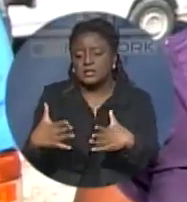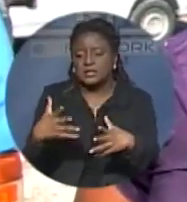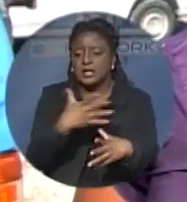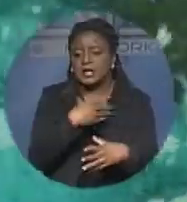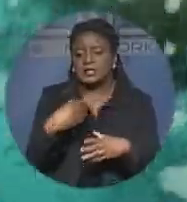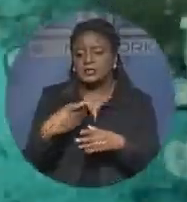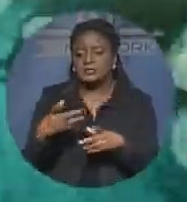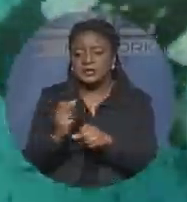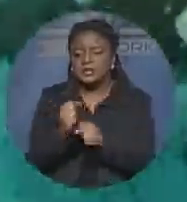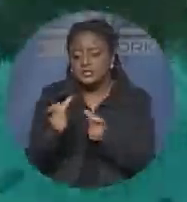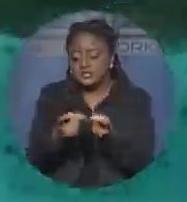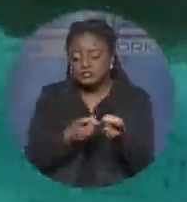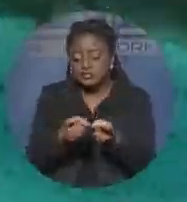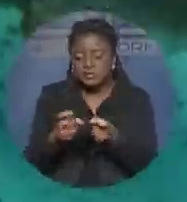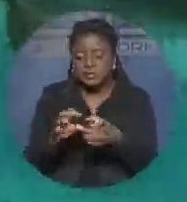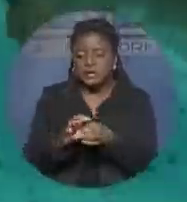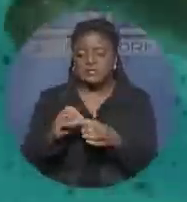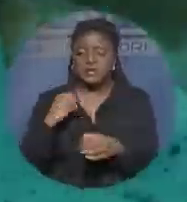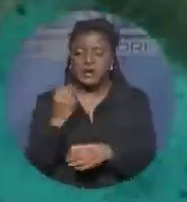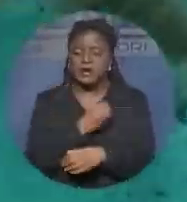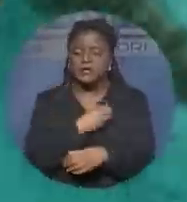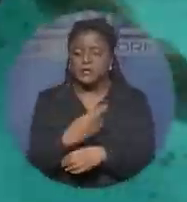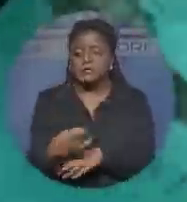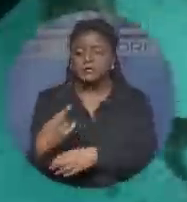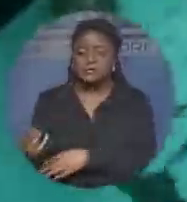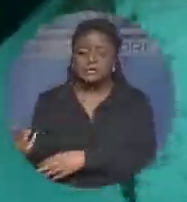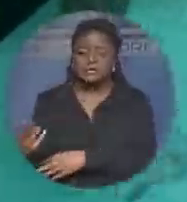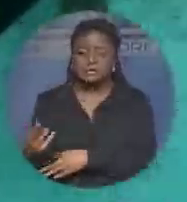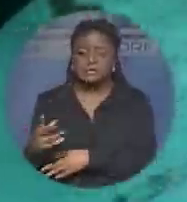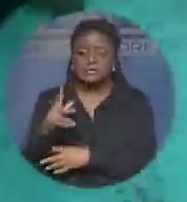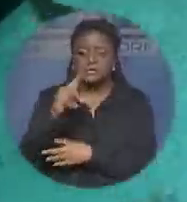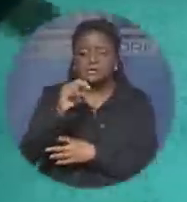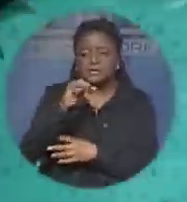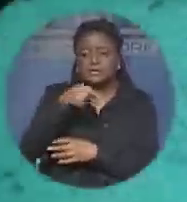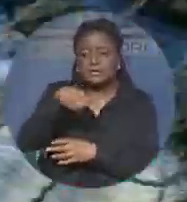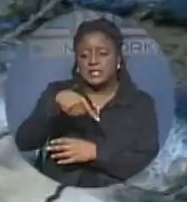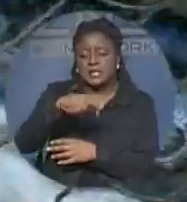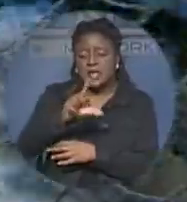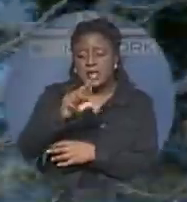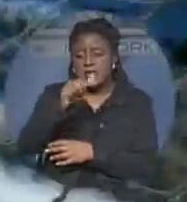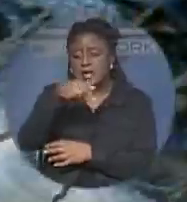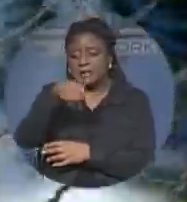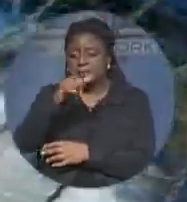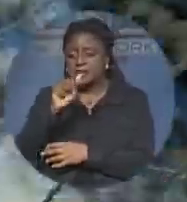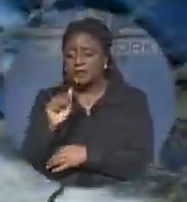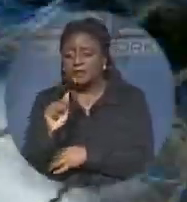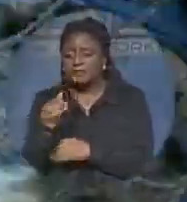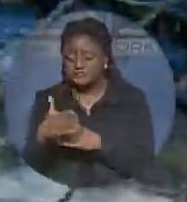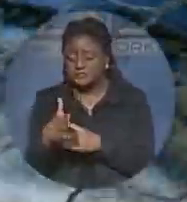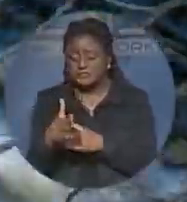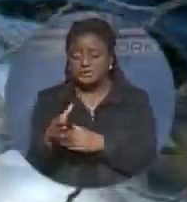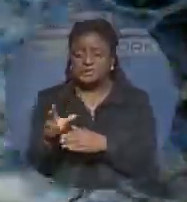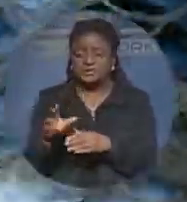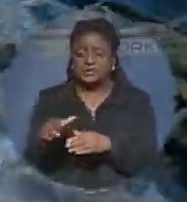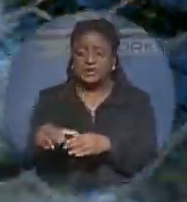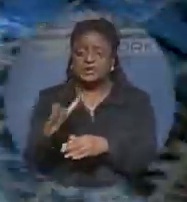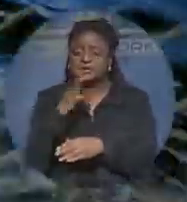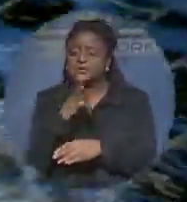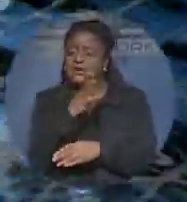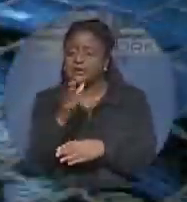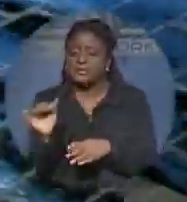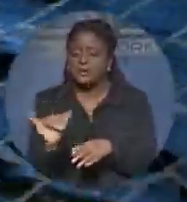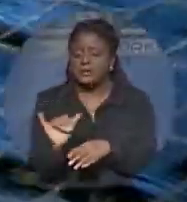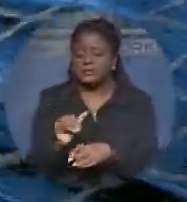use our resources. Tilapia farming also happens on the campus. Gibson explains that the wastewater from that is channeled into